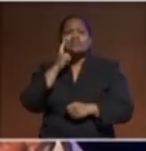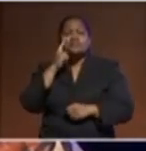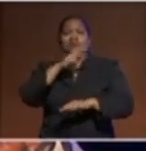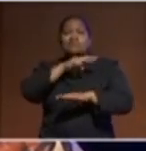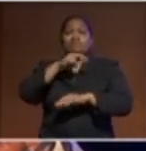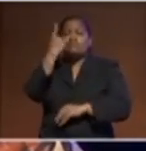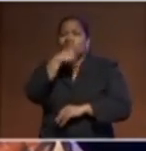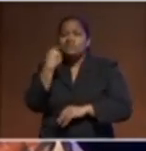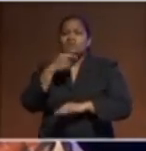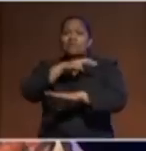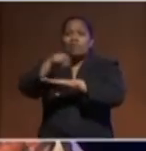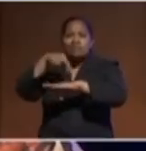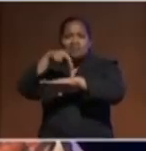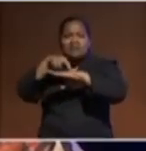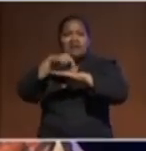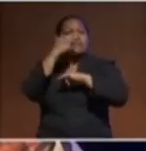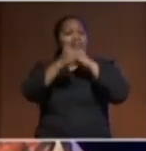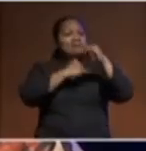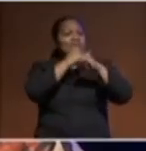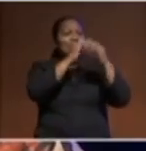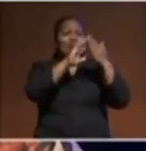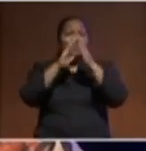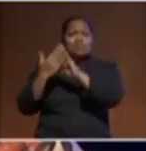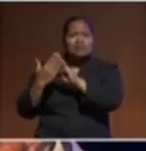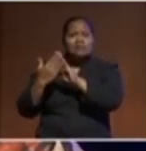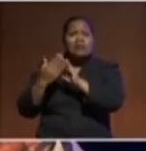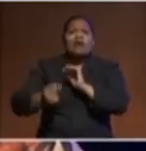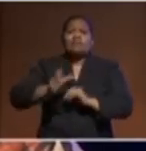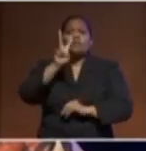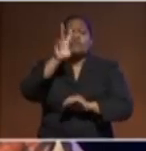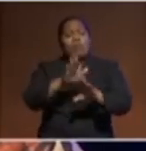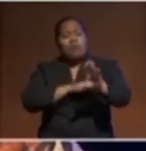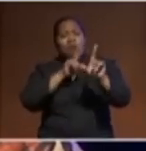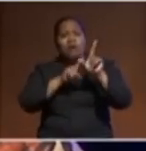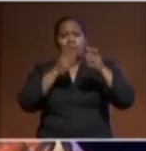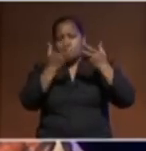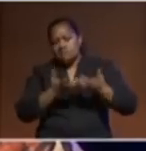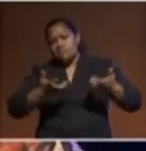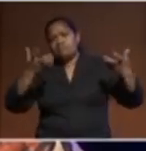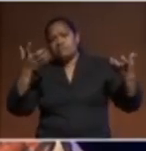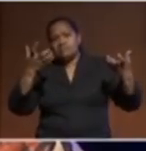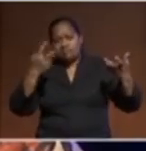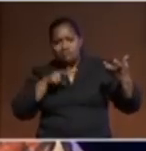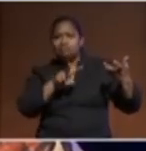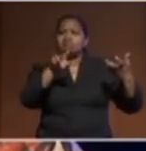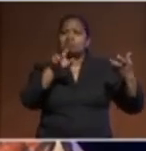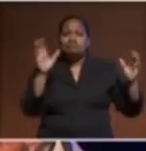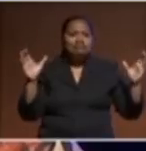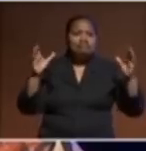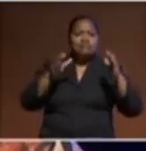community after two long years apart. I have envisioned this week for quite some time,